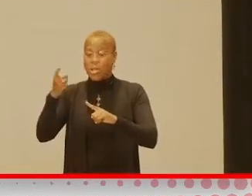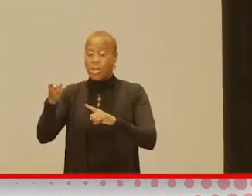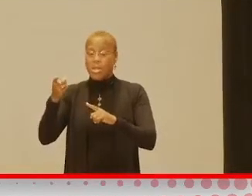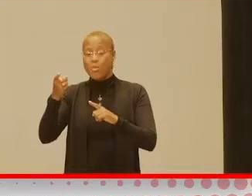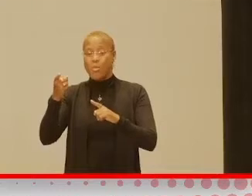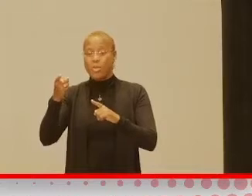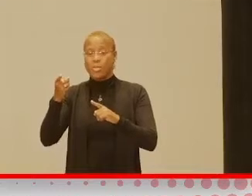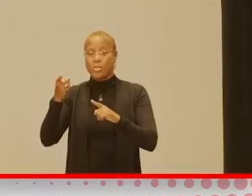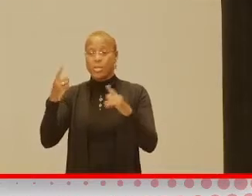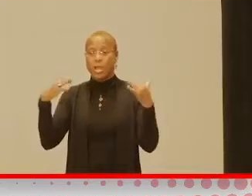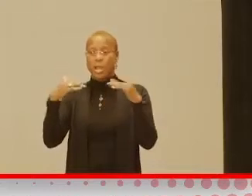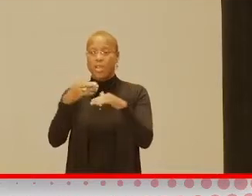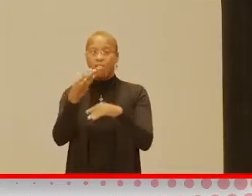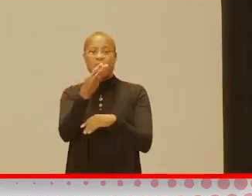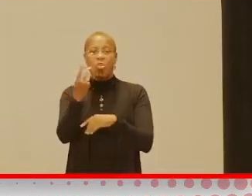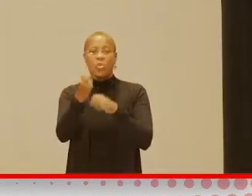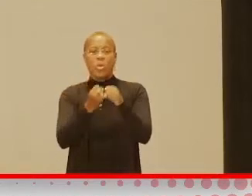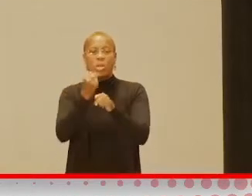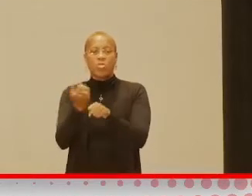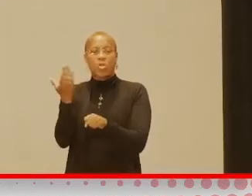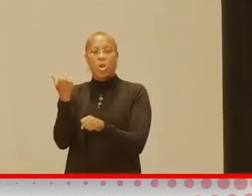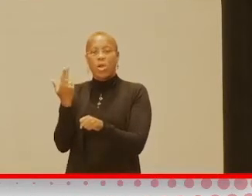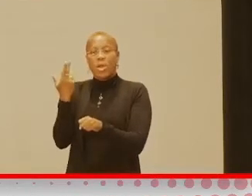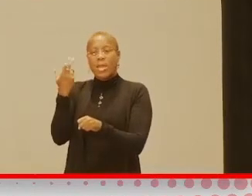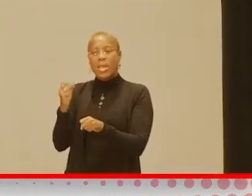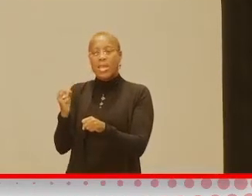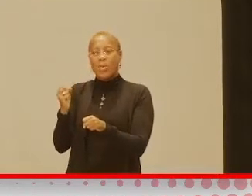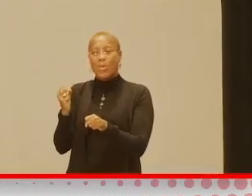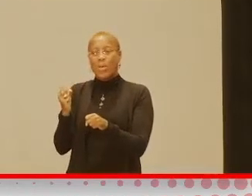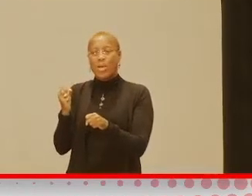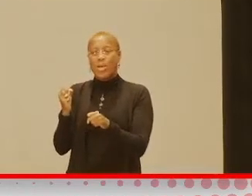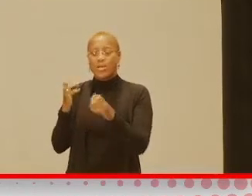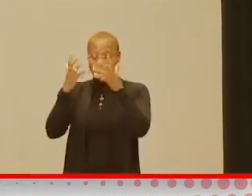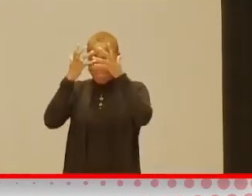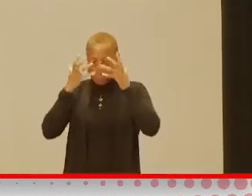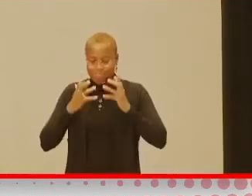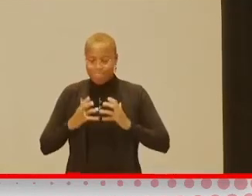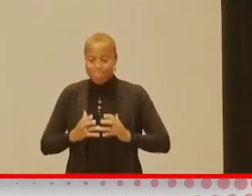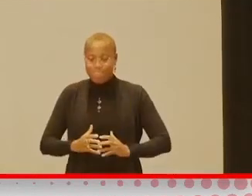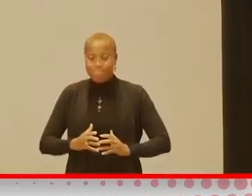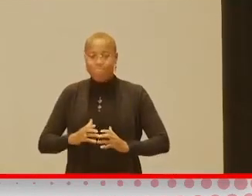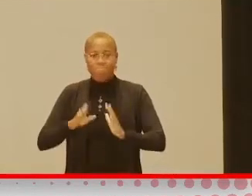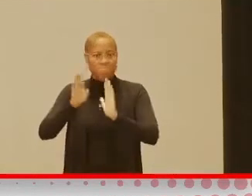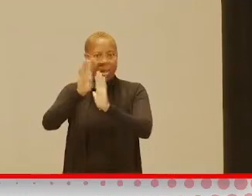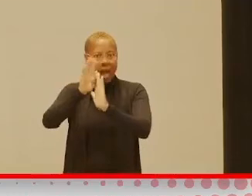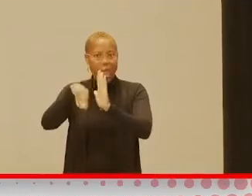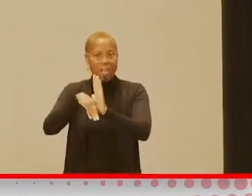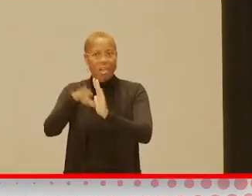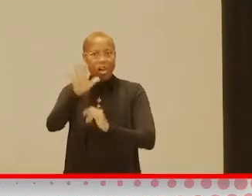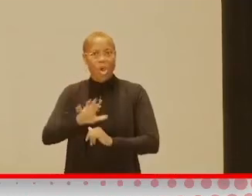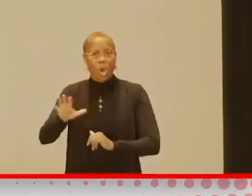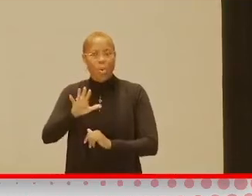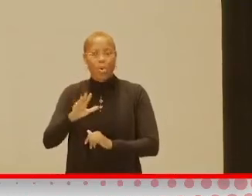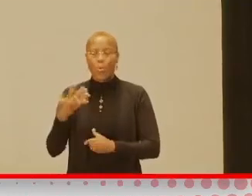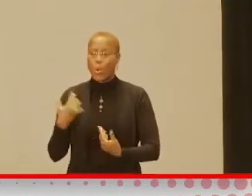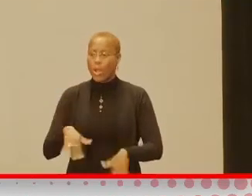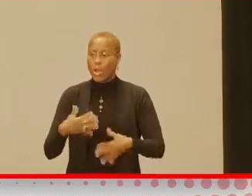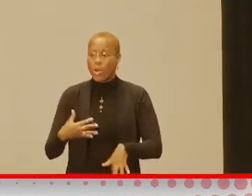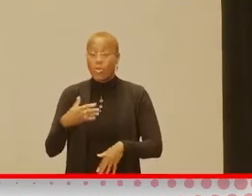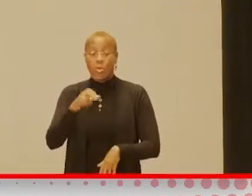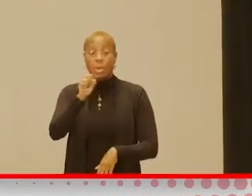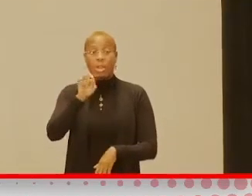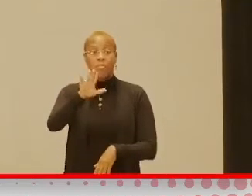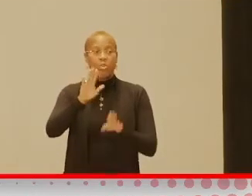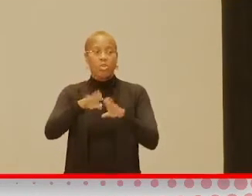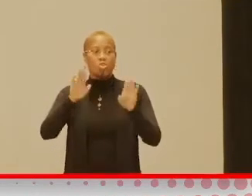the little kids a couple years ago, he was keeping that costume on for 20 or 30 minutes. So if your children, you know, have